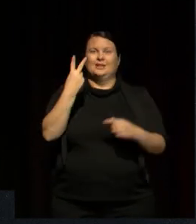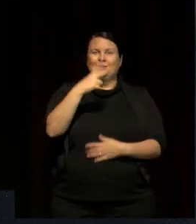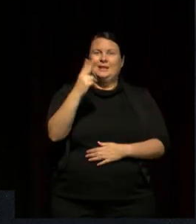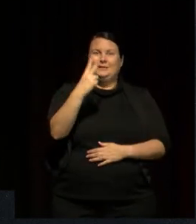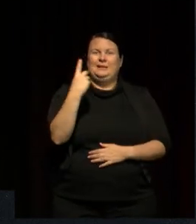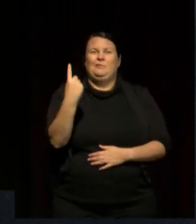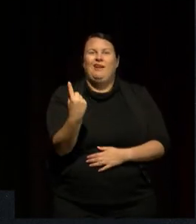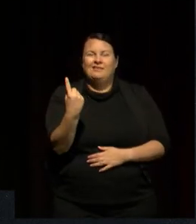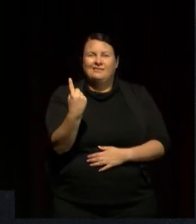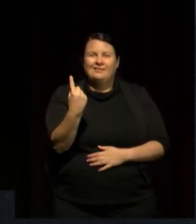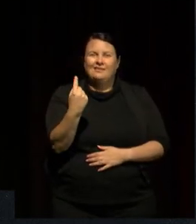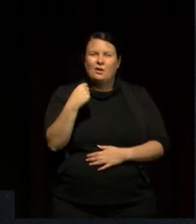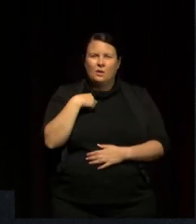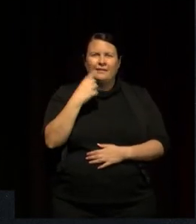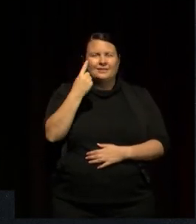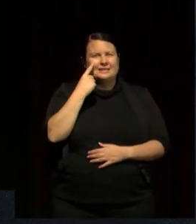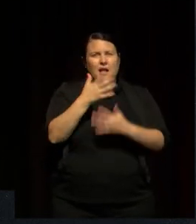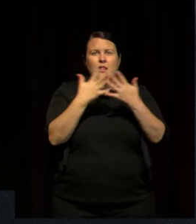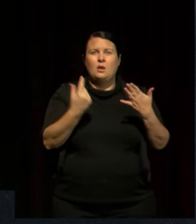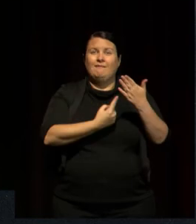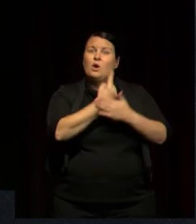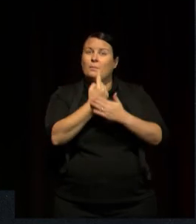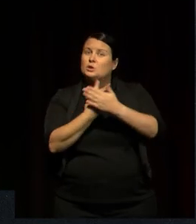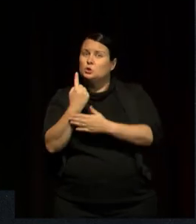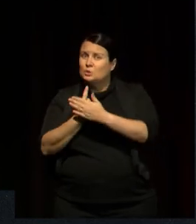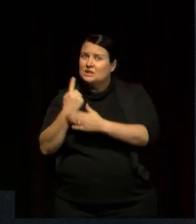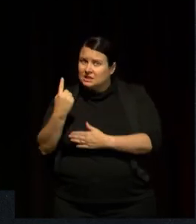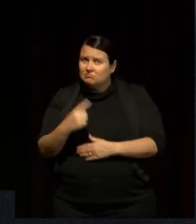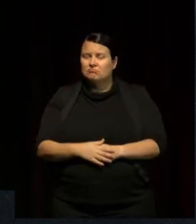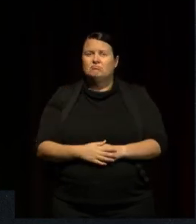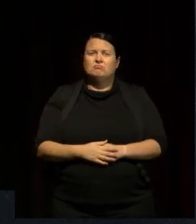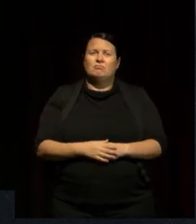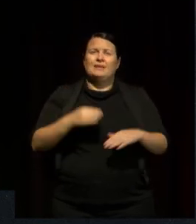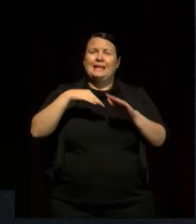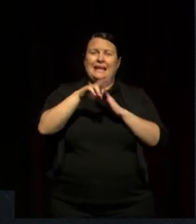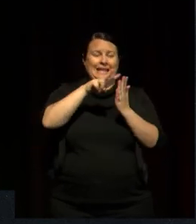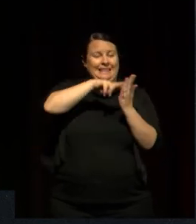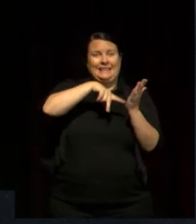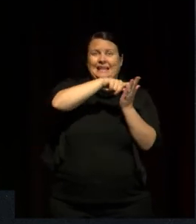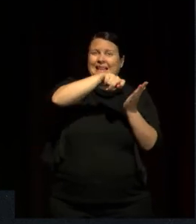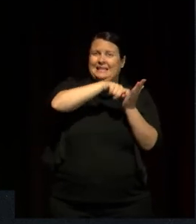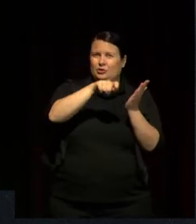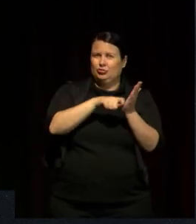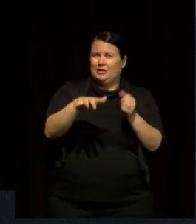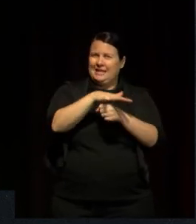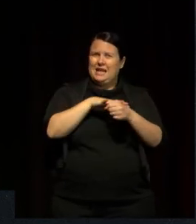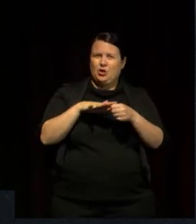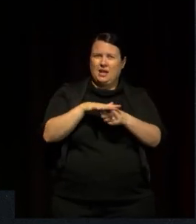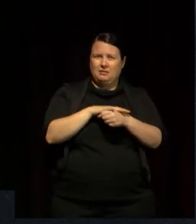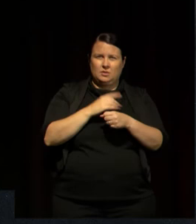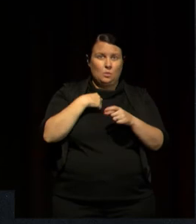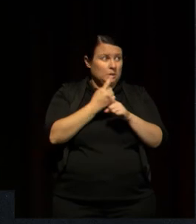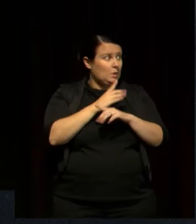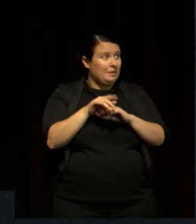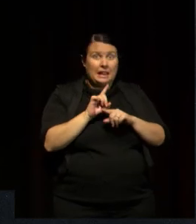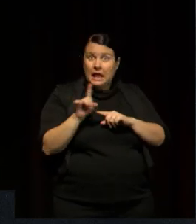seen a whole lot of opportunity flourish in the literary sector, which I think we may touch on later. Or are you happy